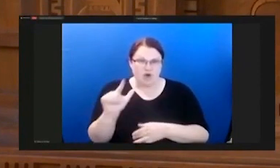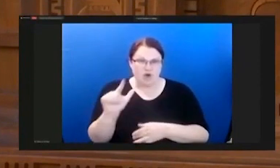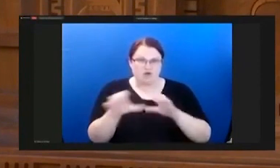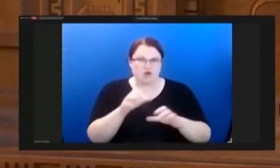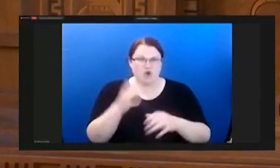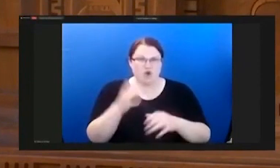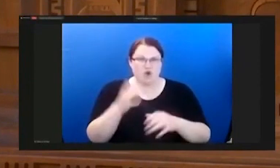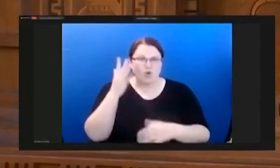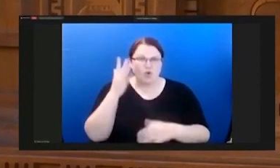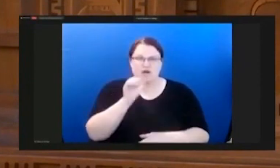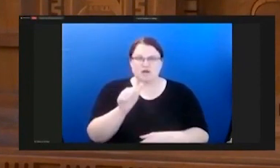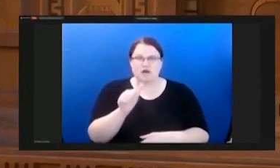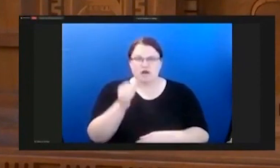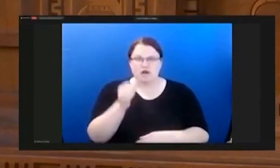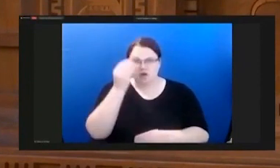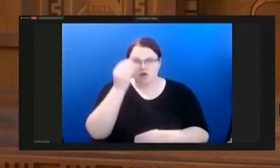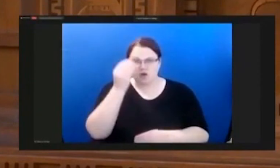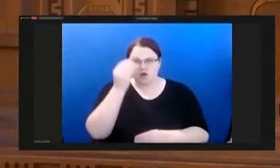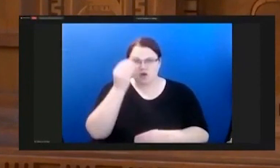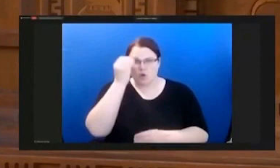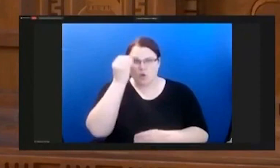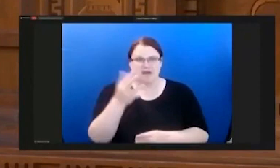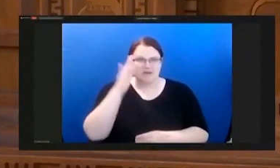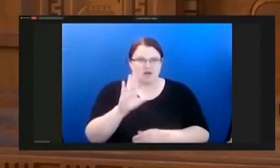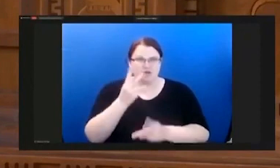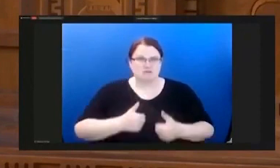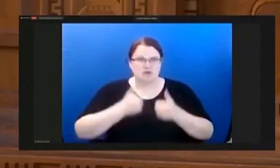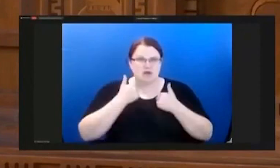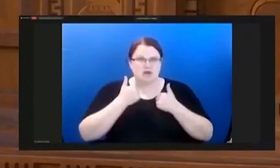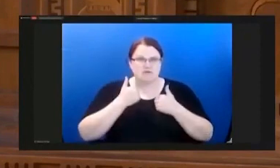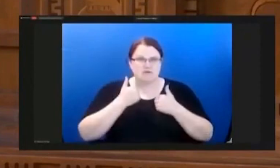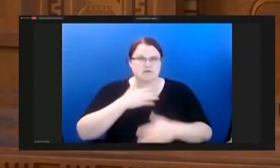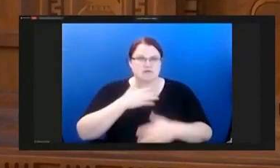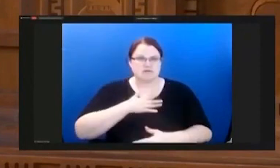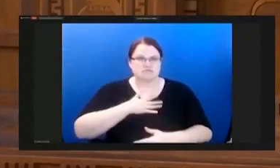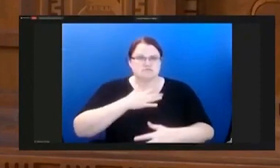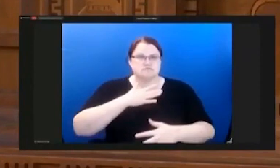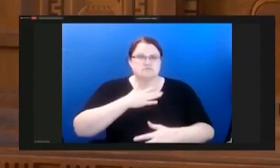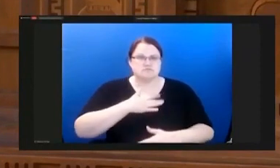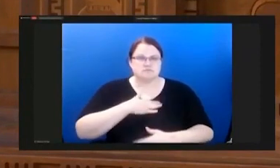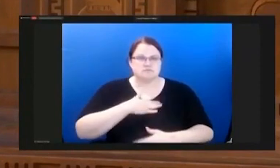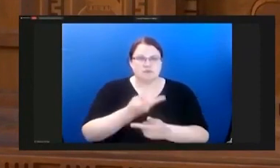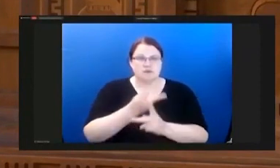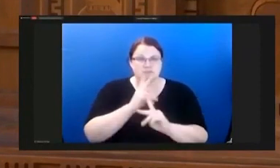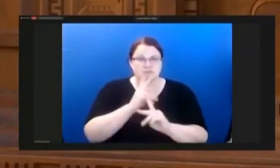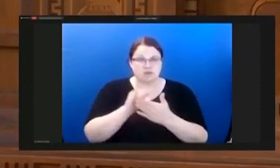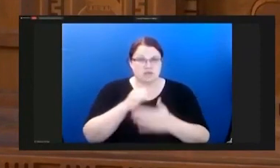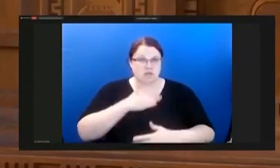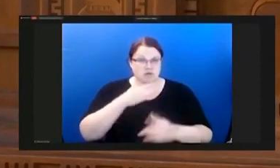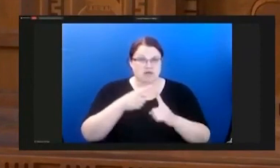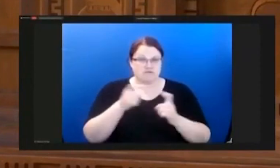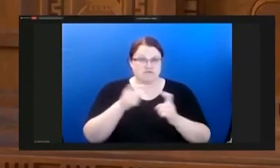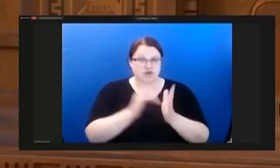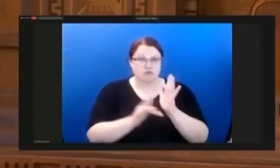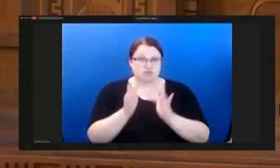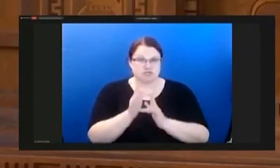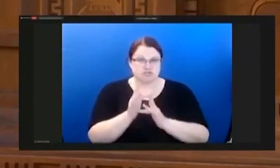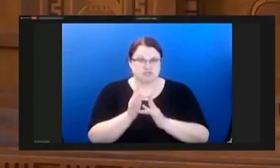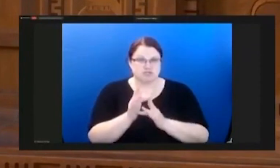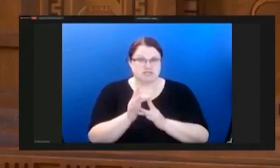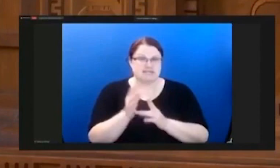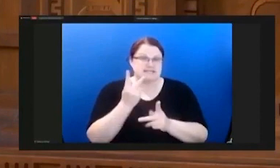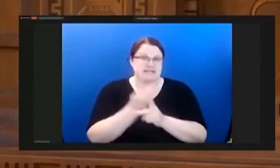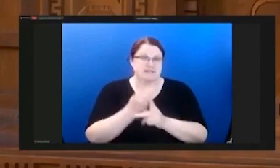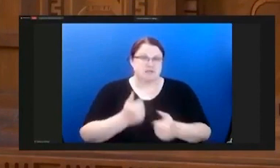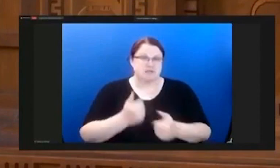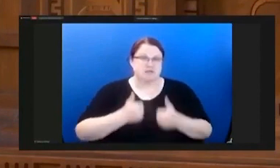who keeps you alive? One more thing. Take a breath. You borrowed that from Jesus Christ. He sustains you right now. Please